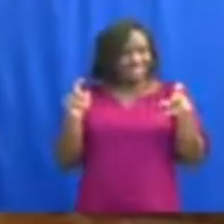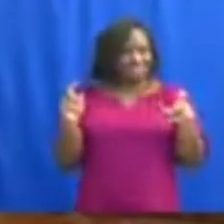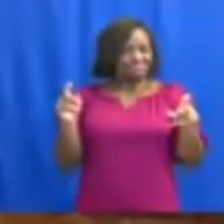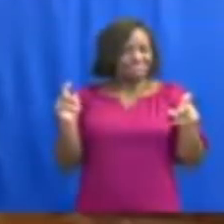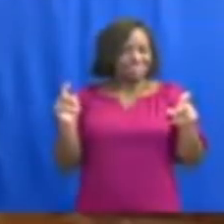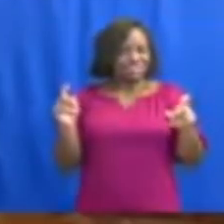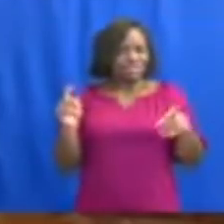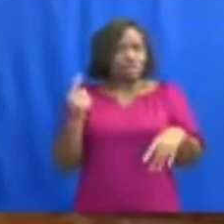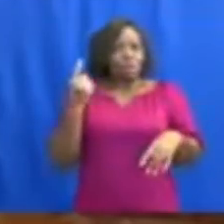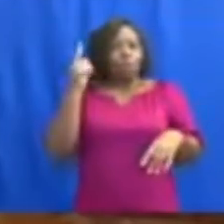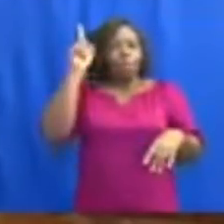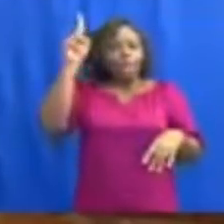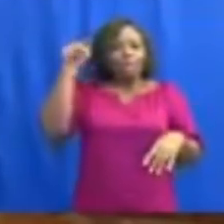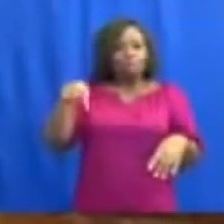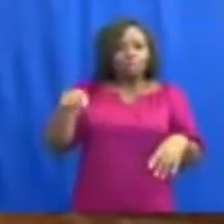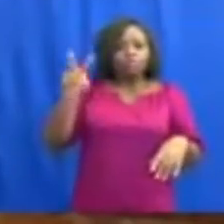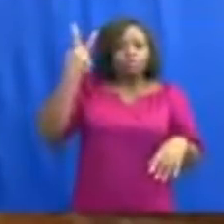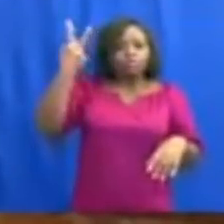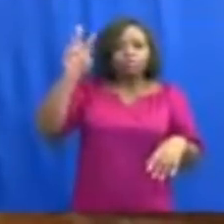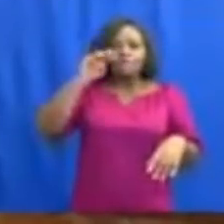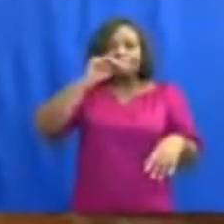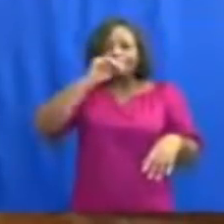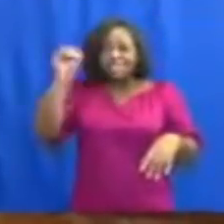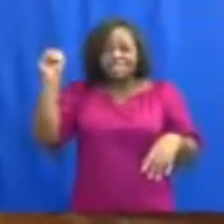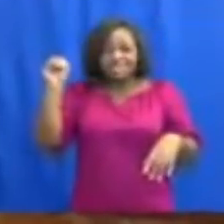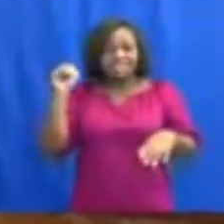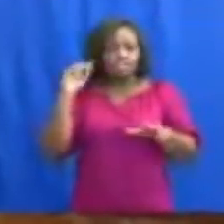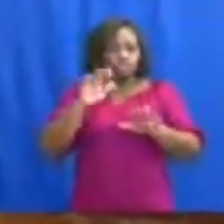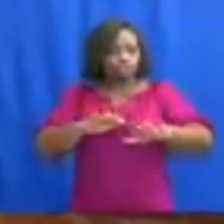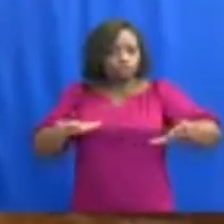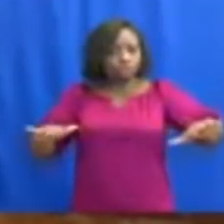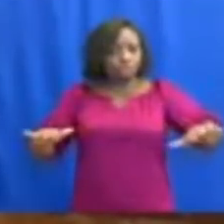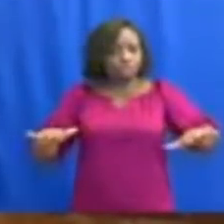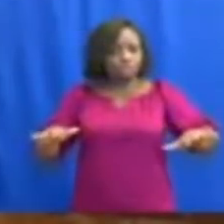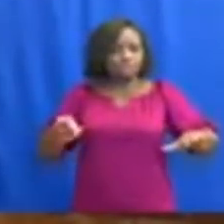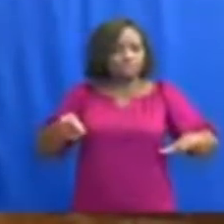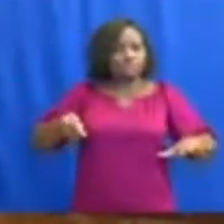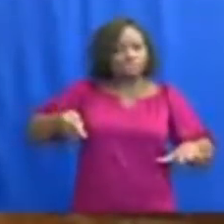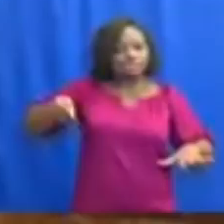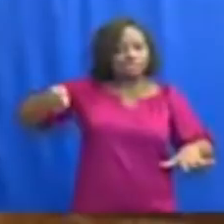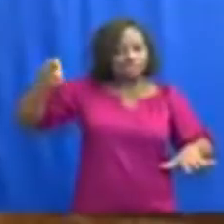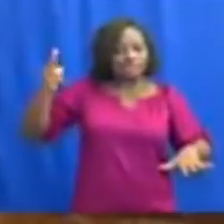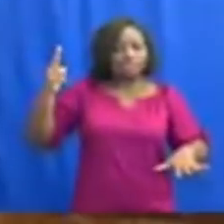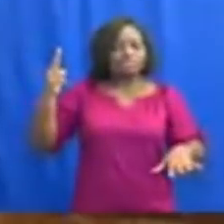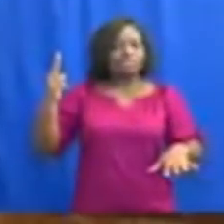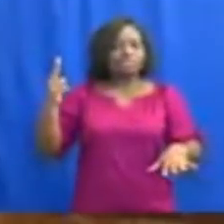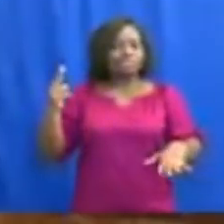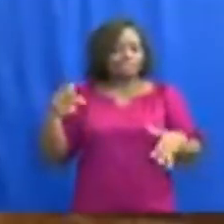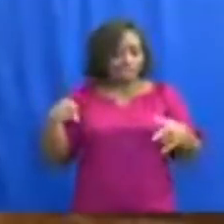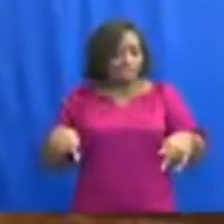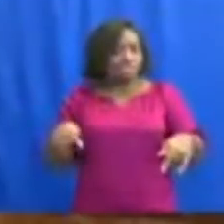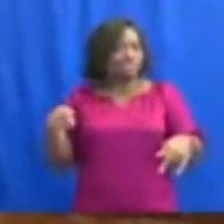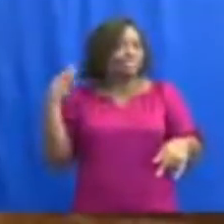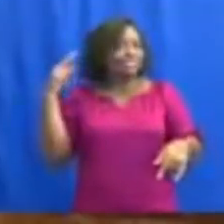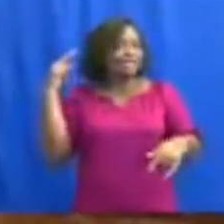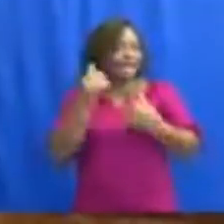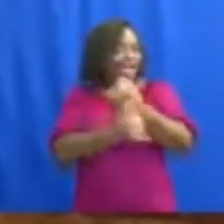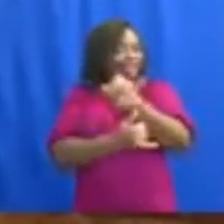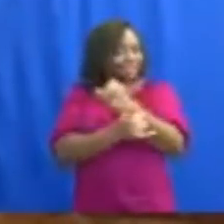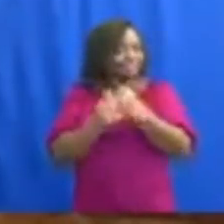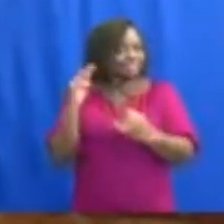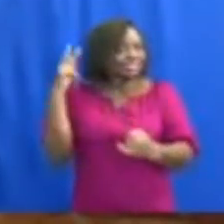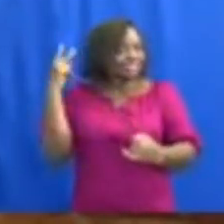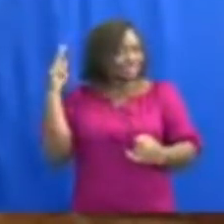1.2 million children, the highest such enrollment in our nation's history because of this